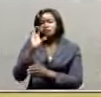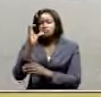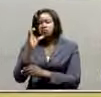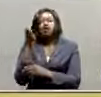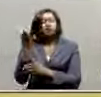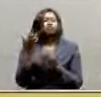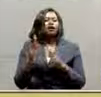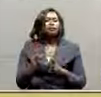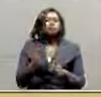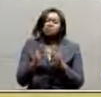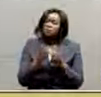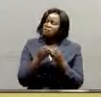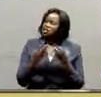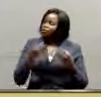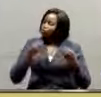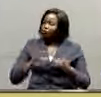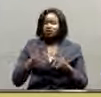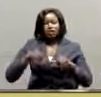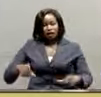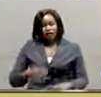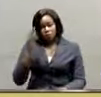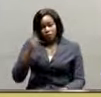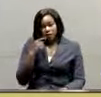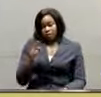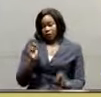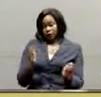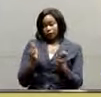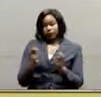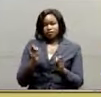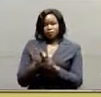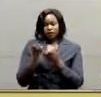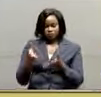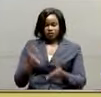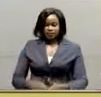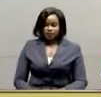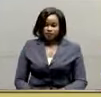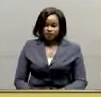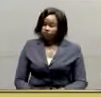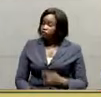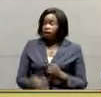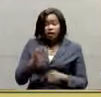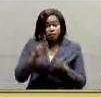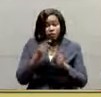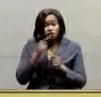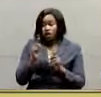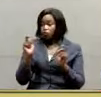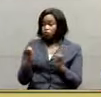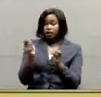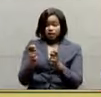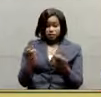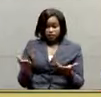many people have lost land, as allegation of witchcraft takes interstage. You know, when they say you are a witch, first of all, you become,